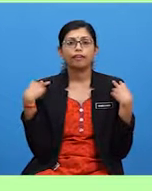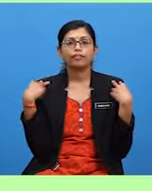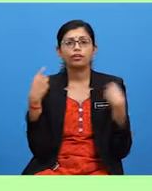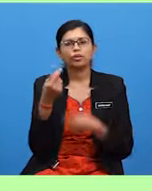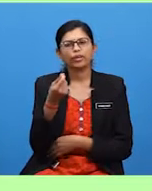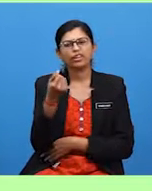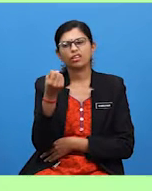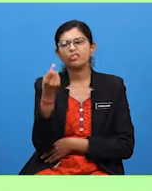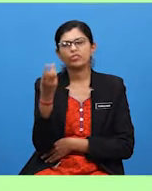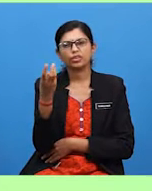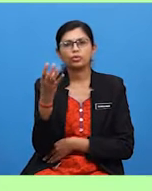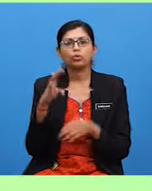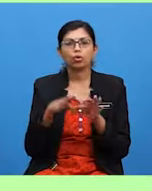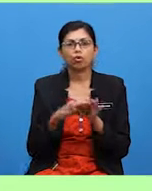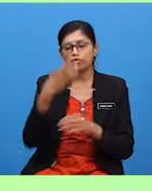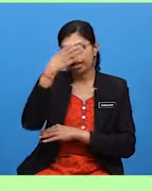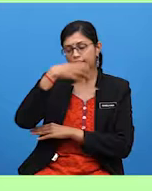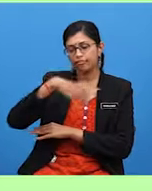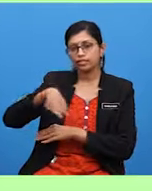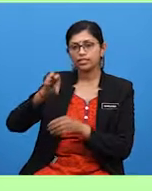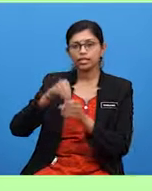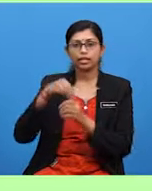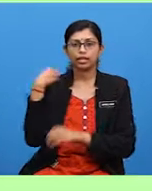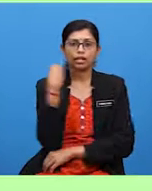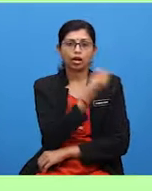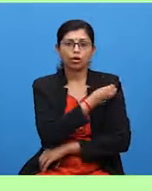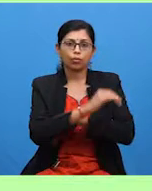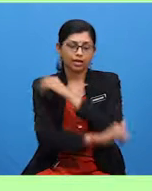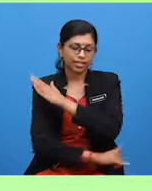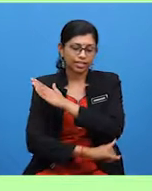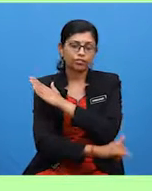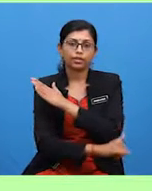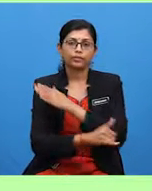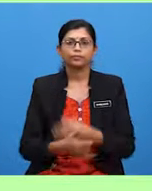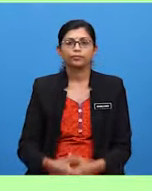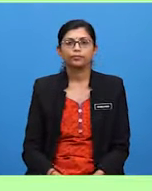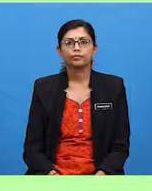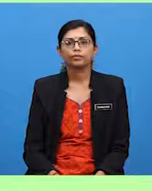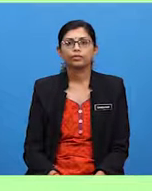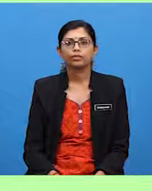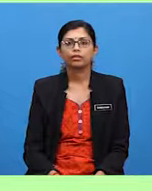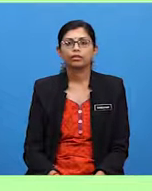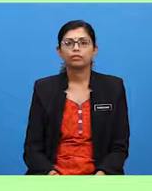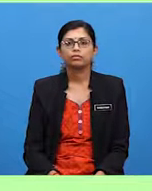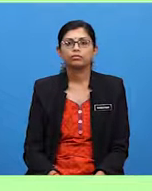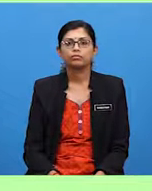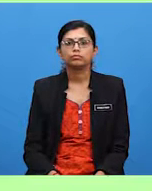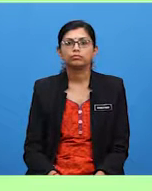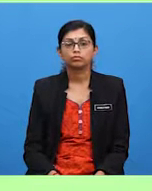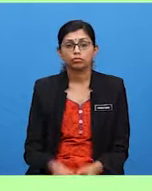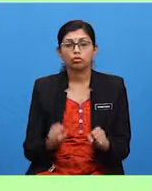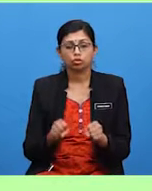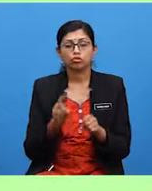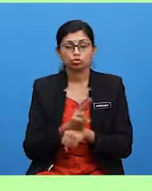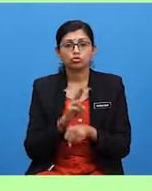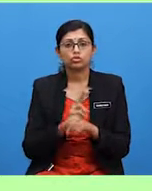our country. And lastly, you can also use, we don't have any.